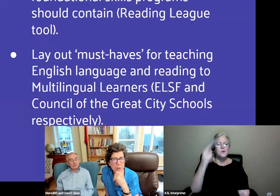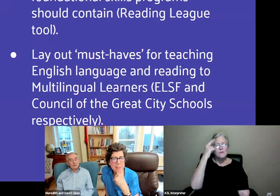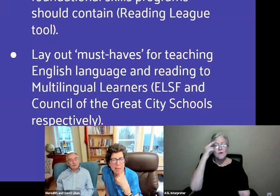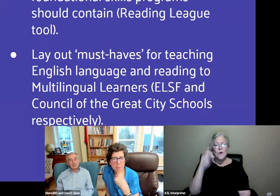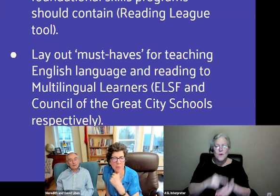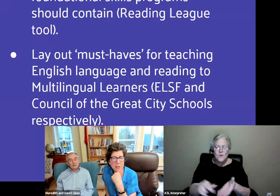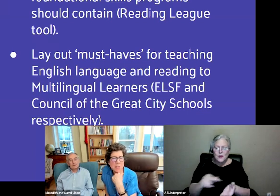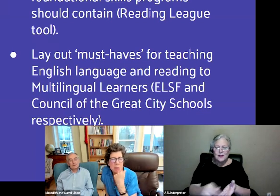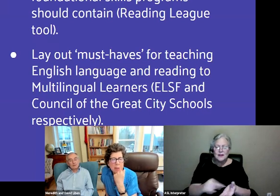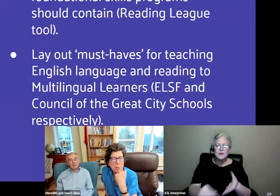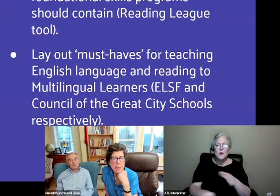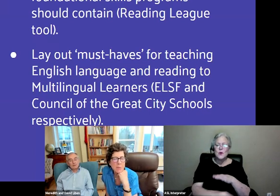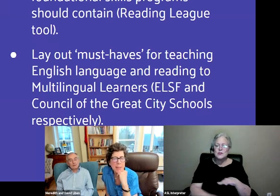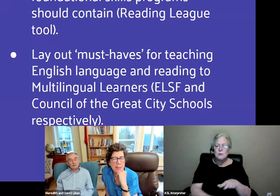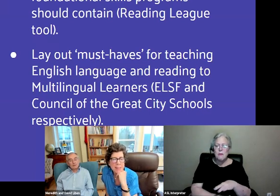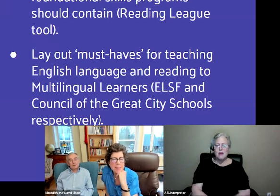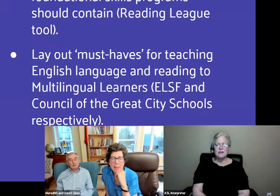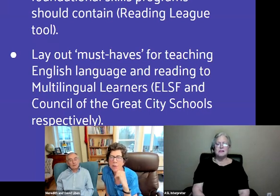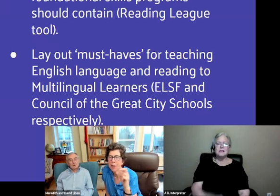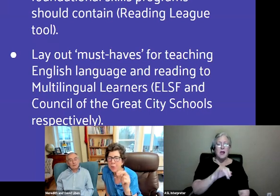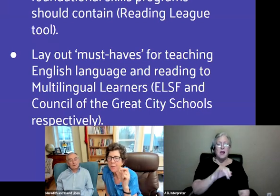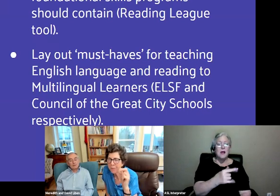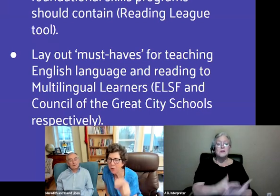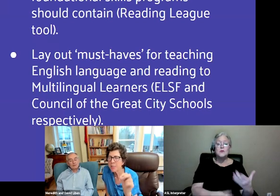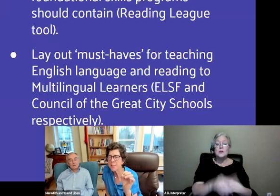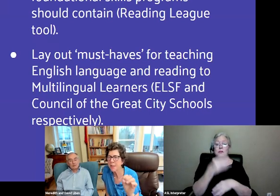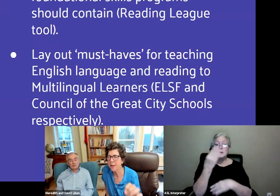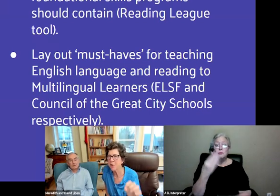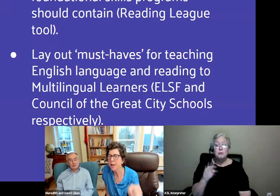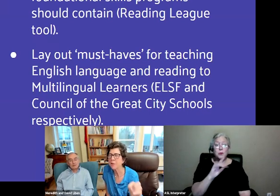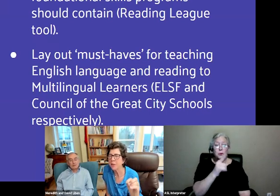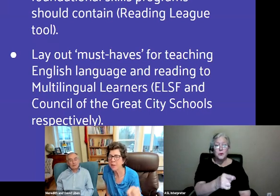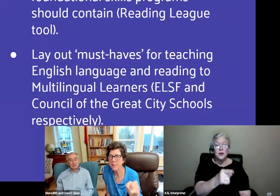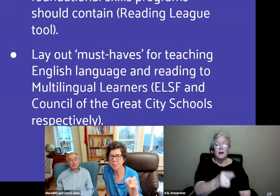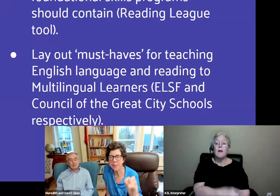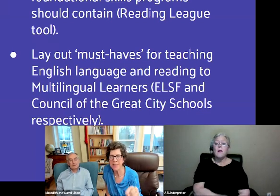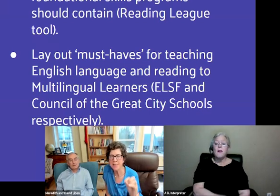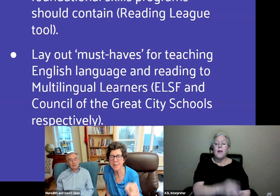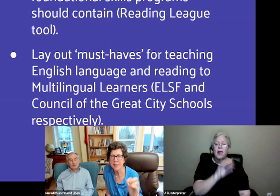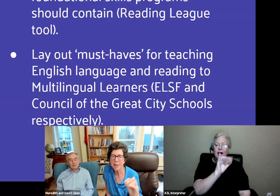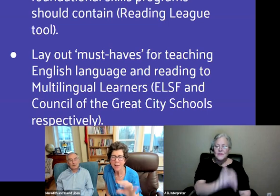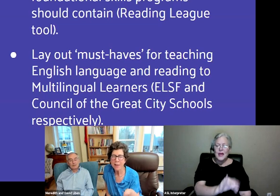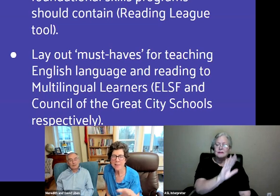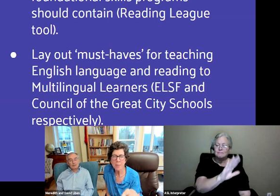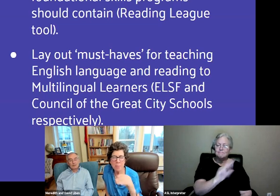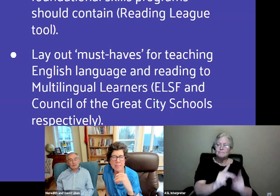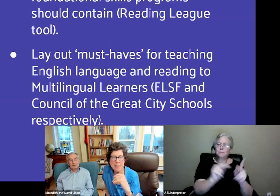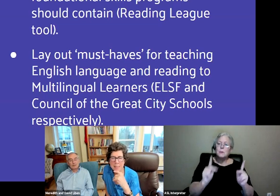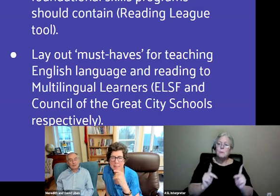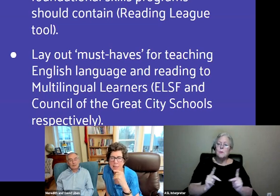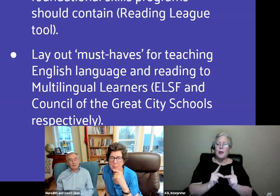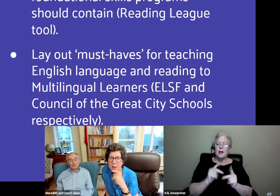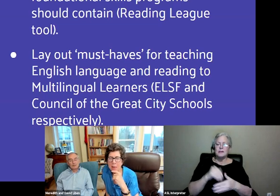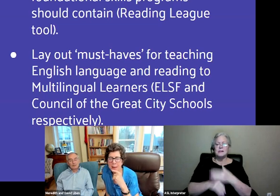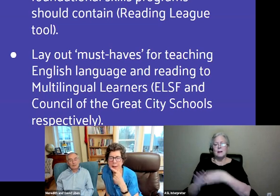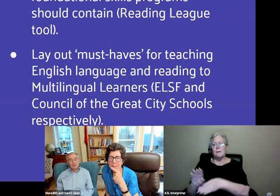blue here, for attaining proficiency in reading, writing, speaking, and listening. So, this one focuses there. That is its place in the somewhat busy